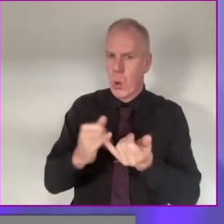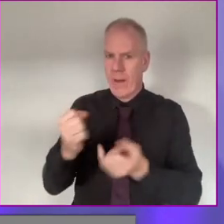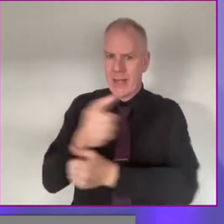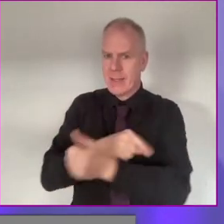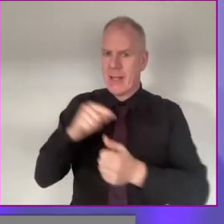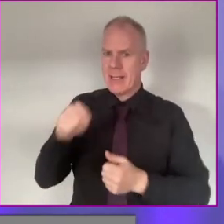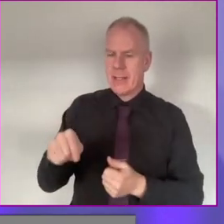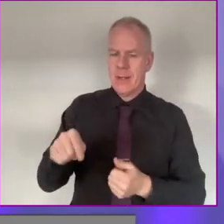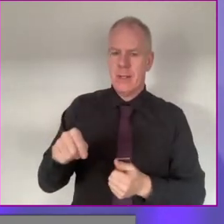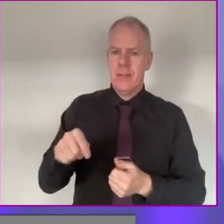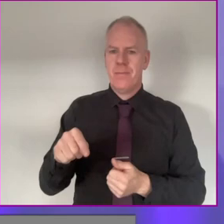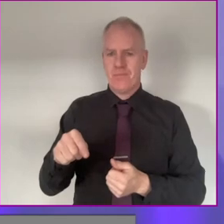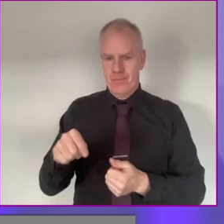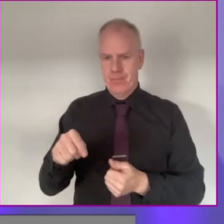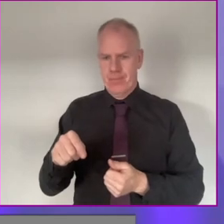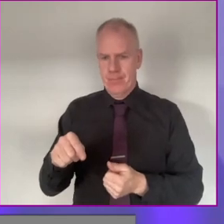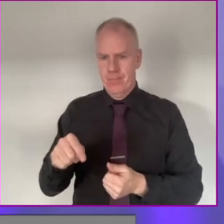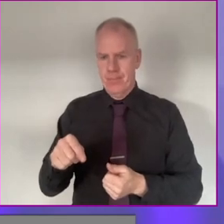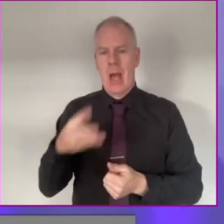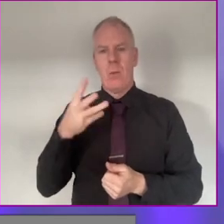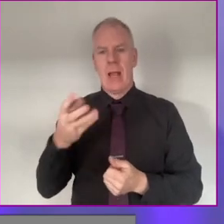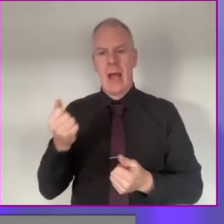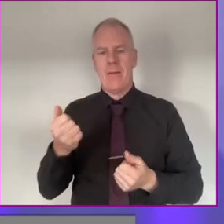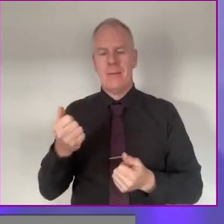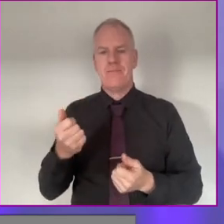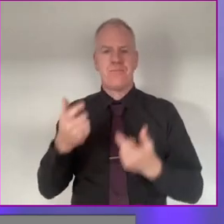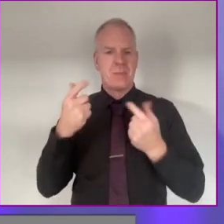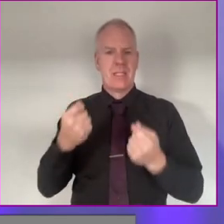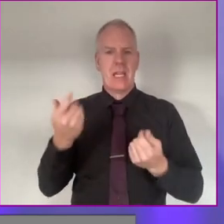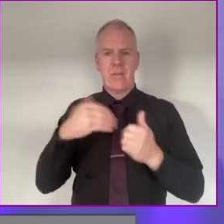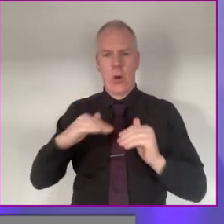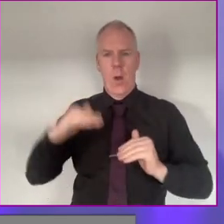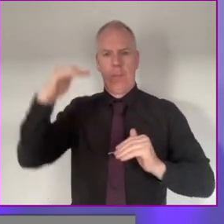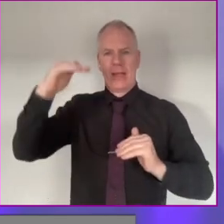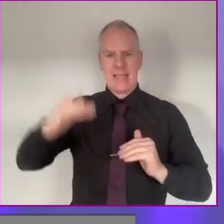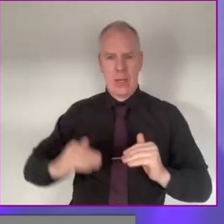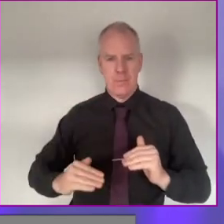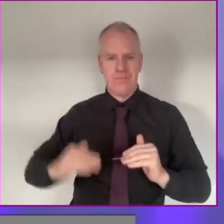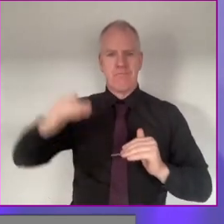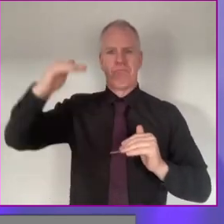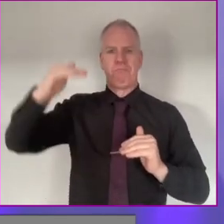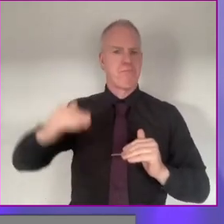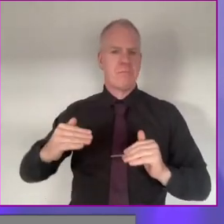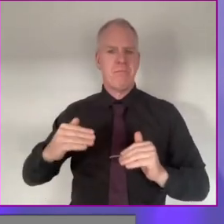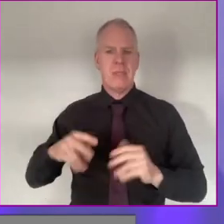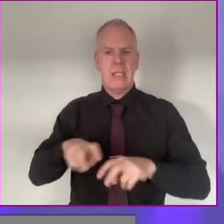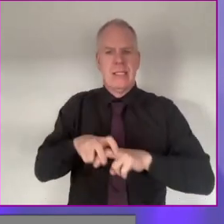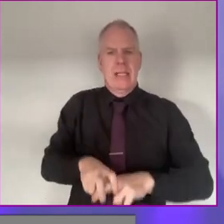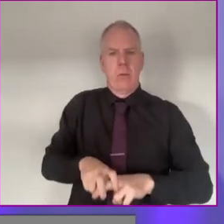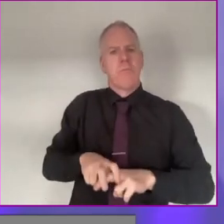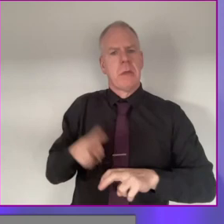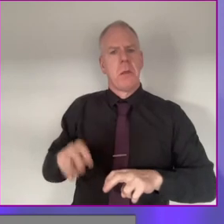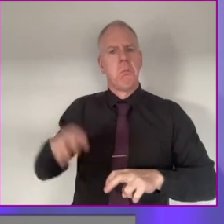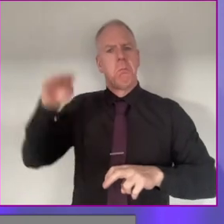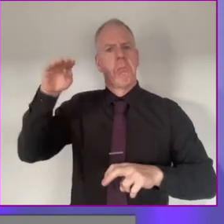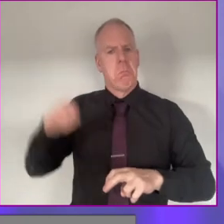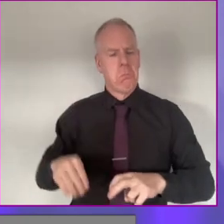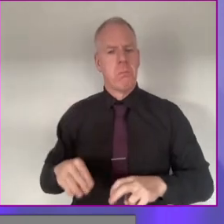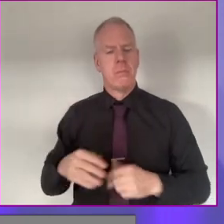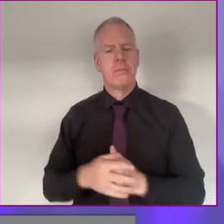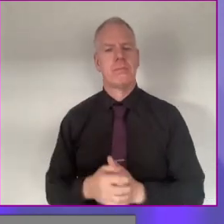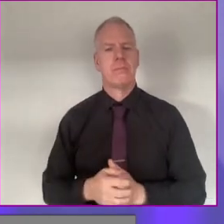those trains and seating that, you know, comes up and down if people prefer that than the statutory seating.